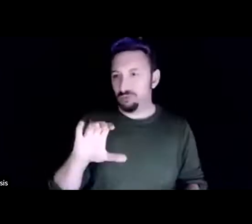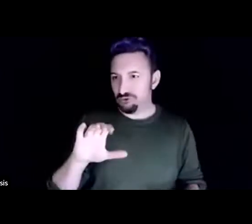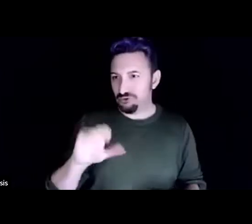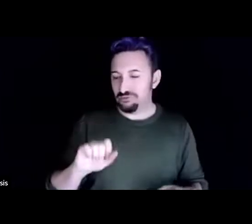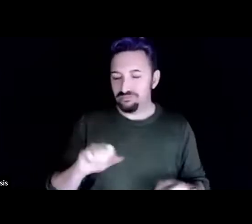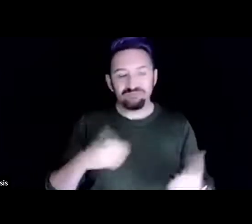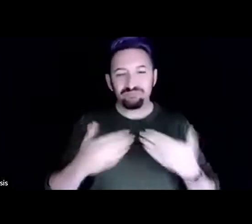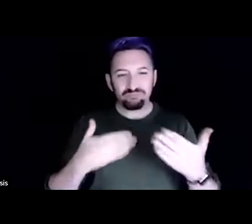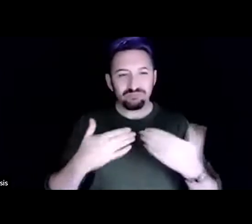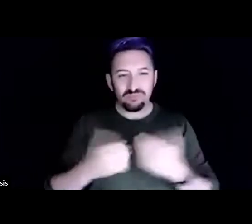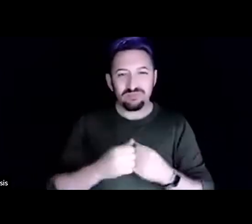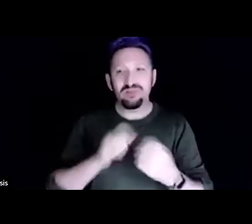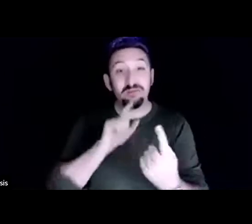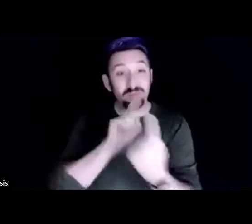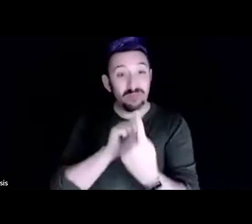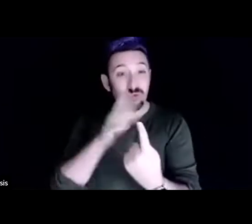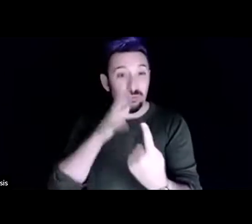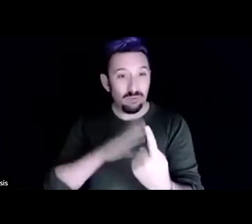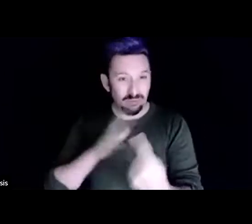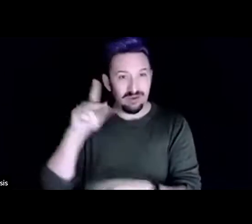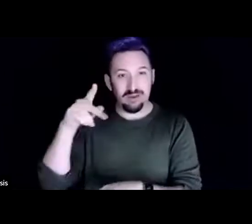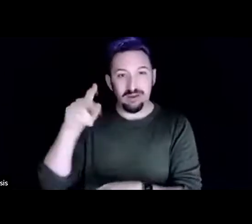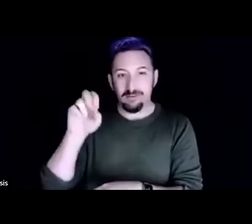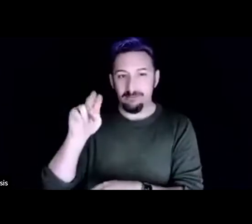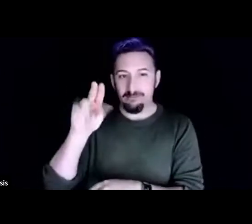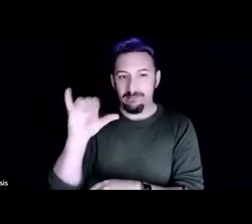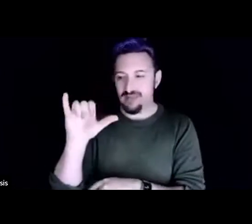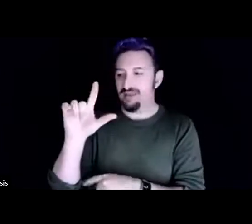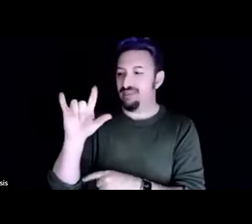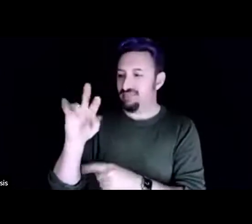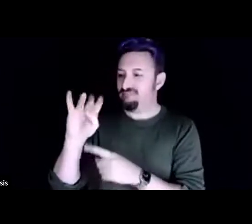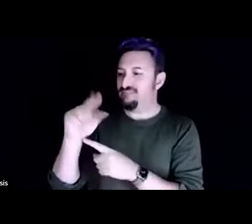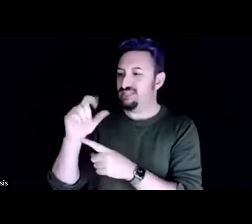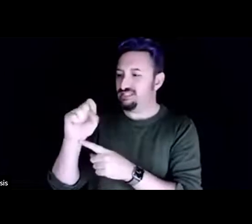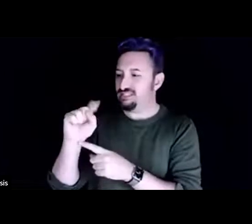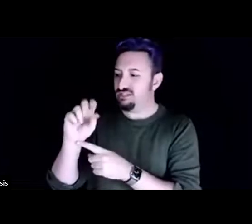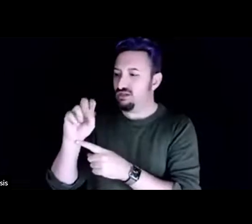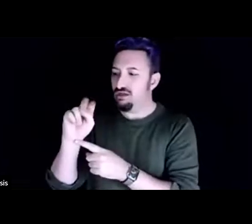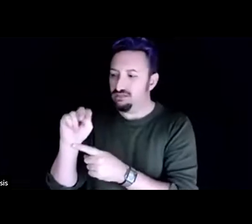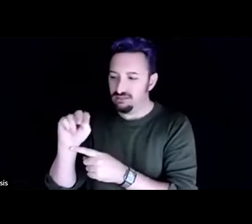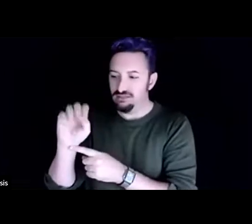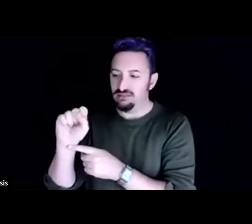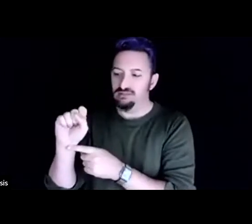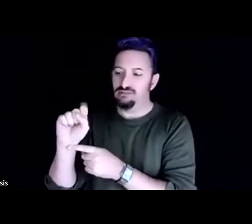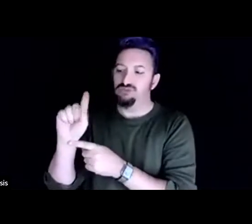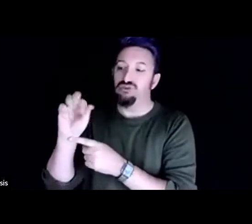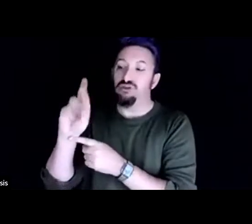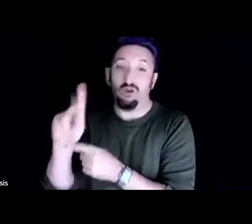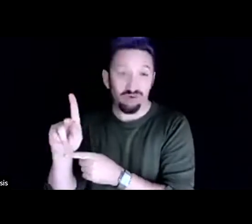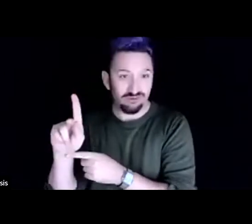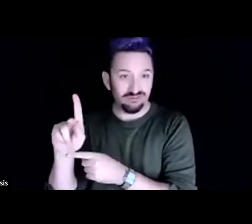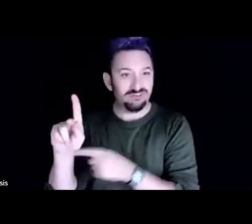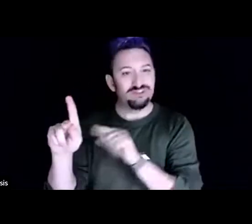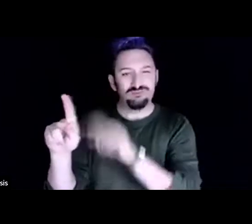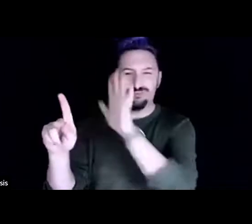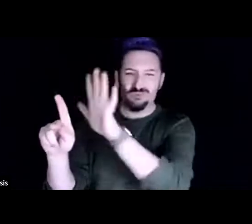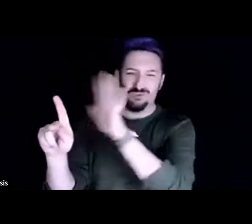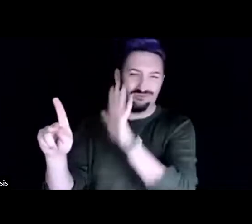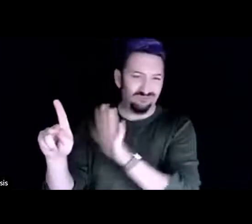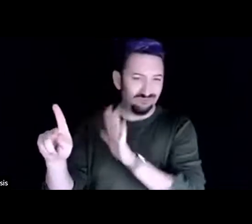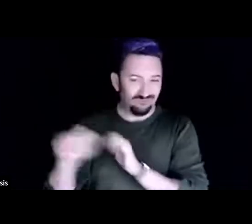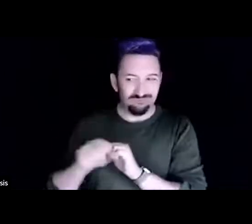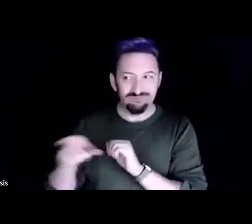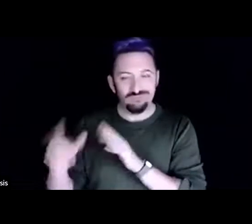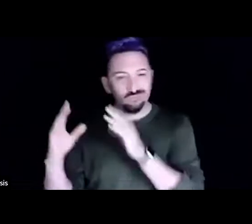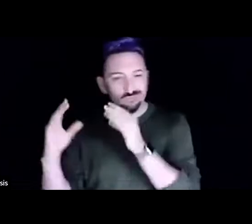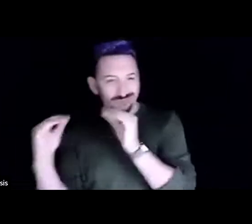woman named Penny Livingston Stark. Uh, and she was teaching permaculture and invited me to co-teach a